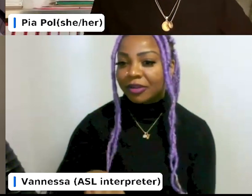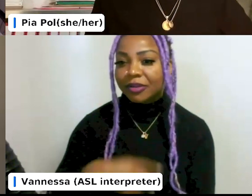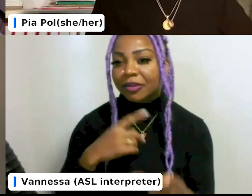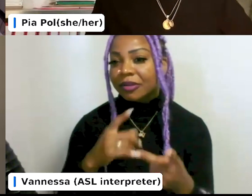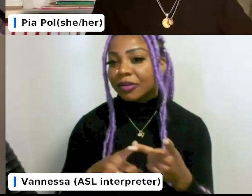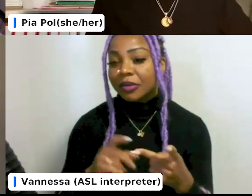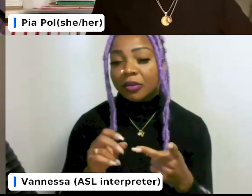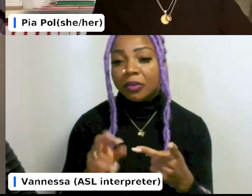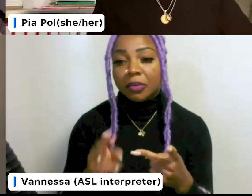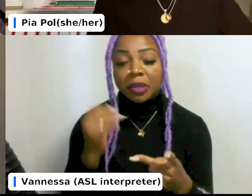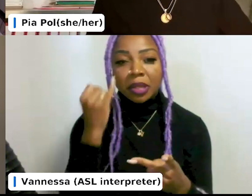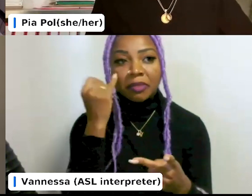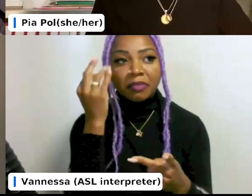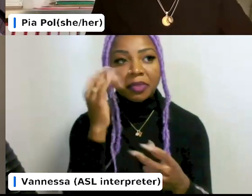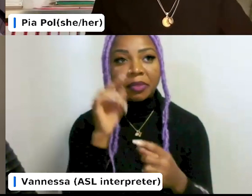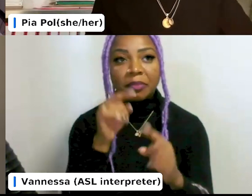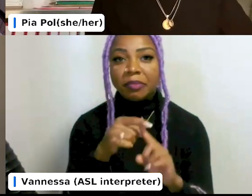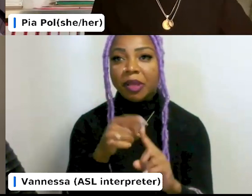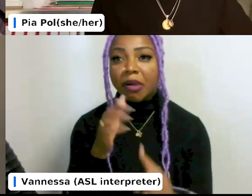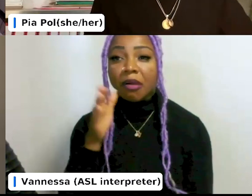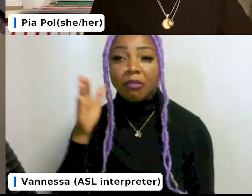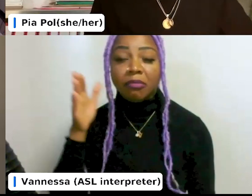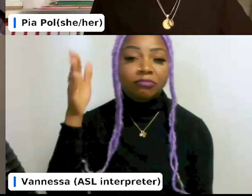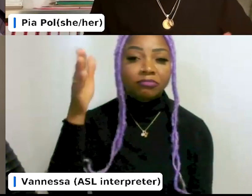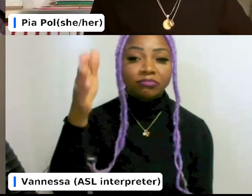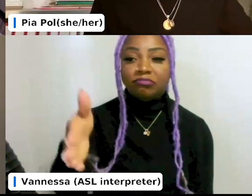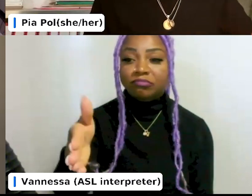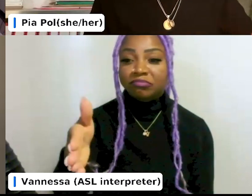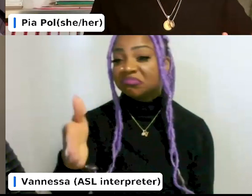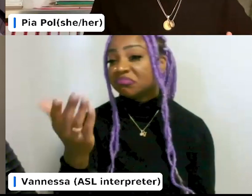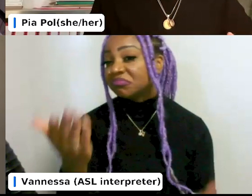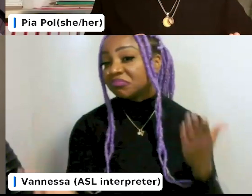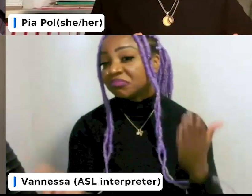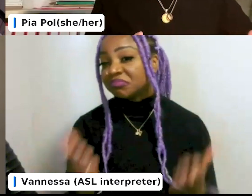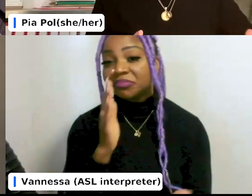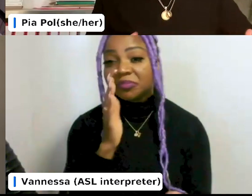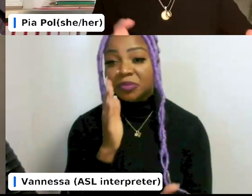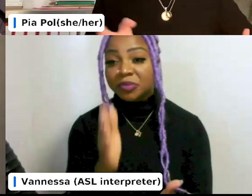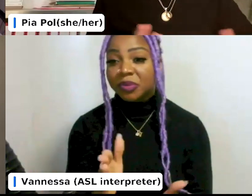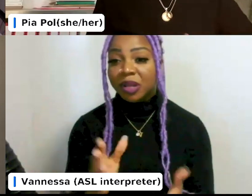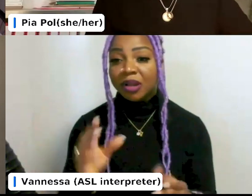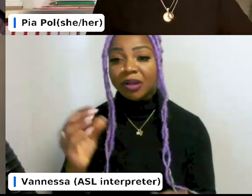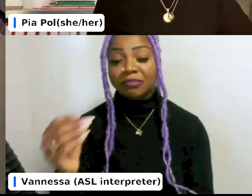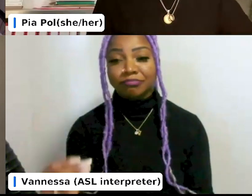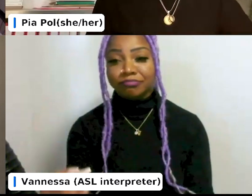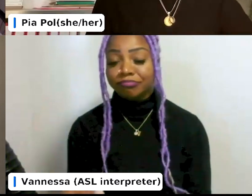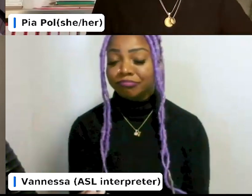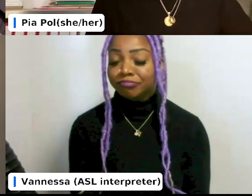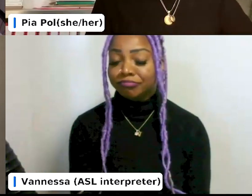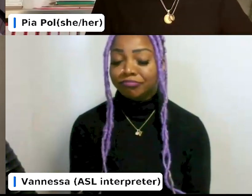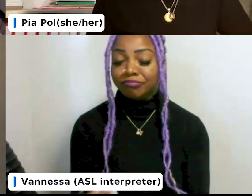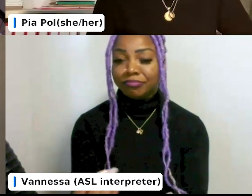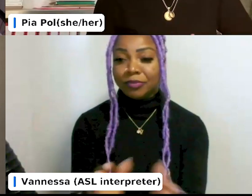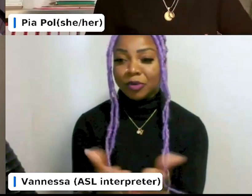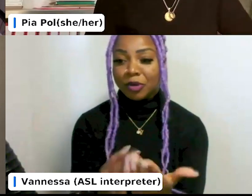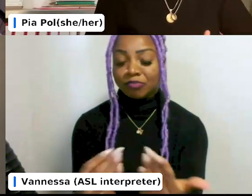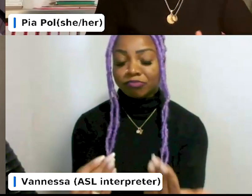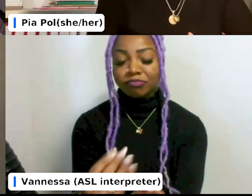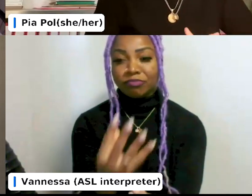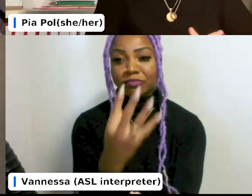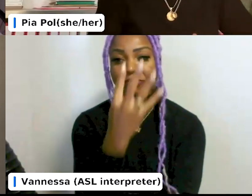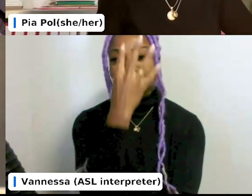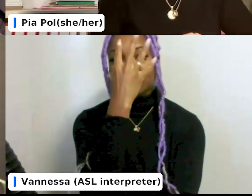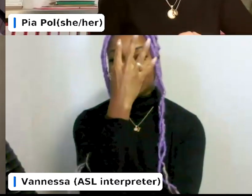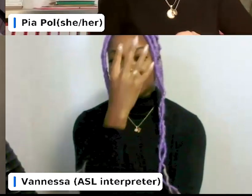speculating about the far future, um, that it's something that's somehow projected into your head that people were talking about. And that's, that's,